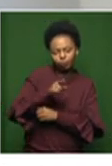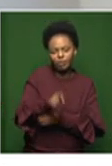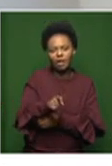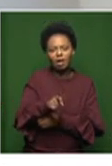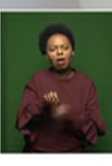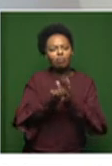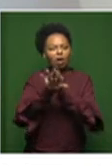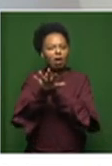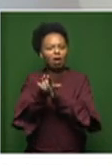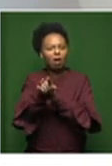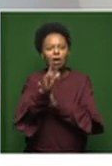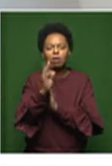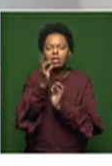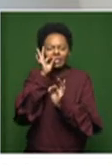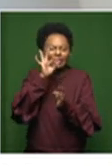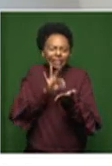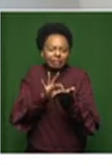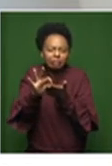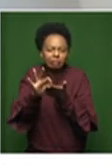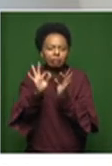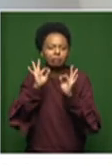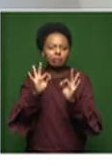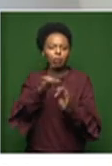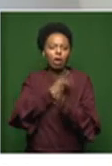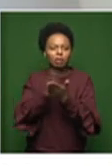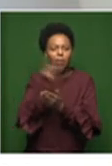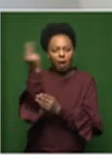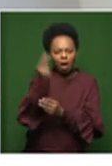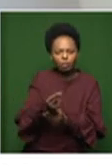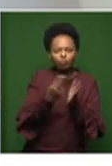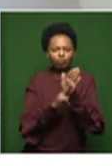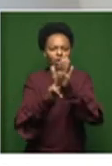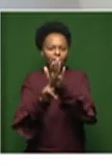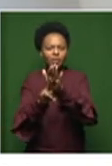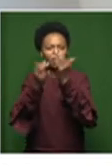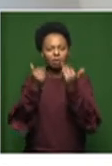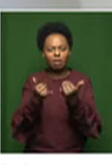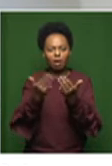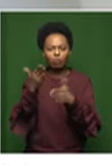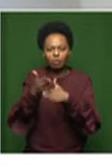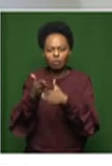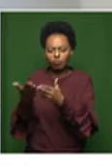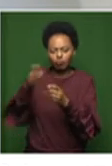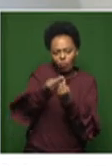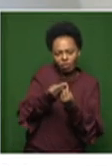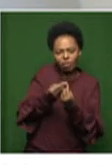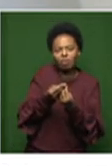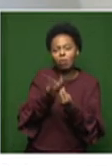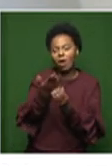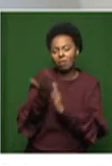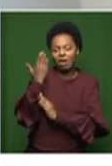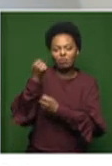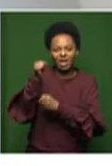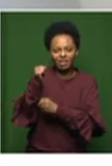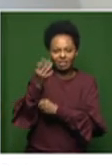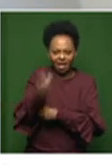neat collaboration because some of their artists that they represent also have studio space with us at The Bag Factory. Okay.